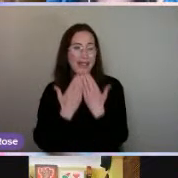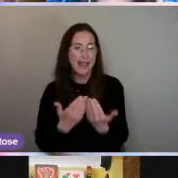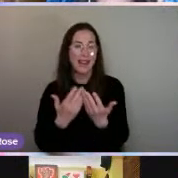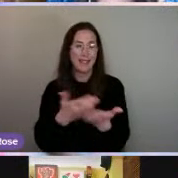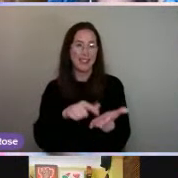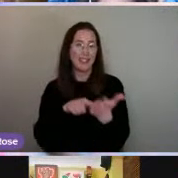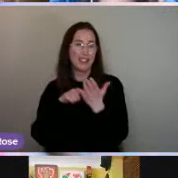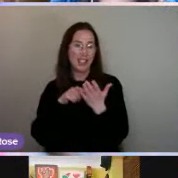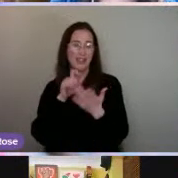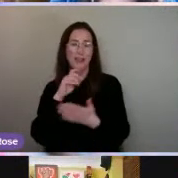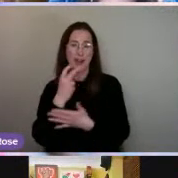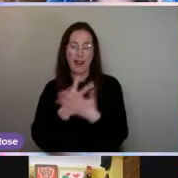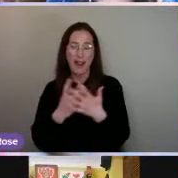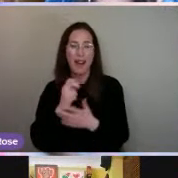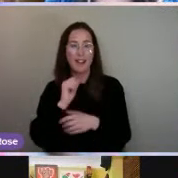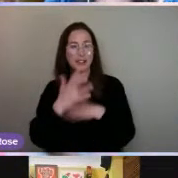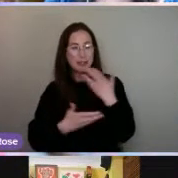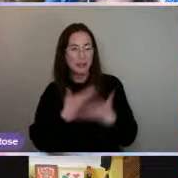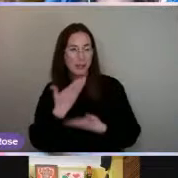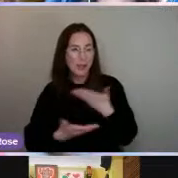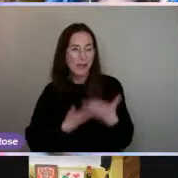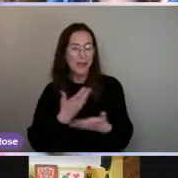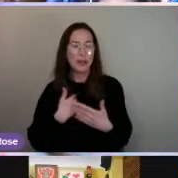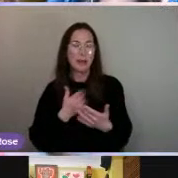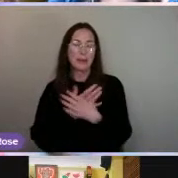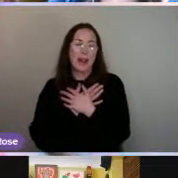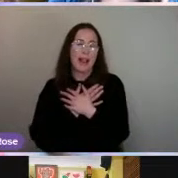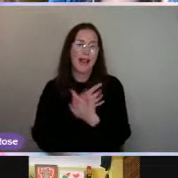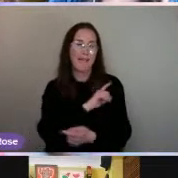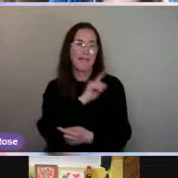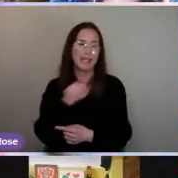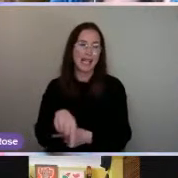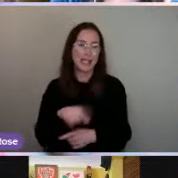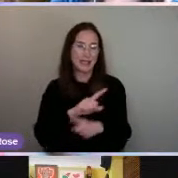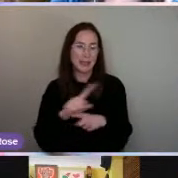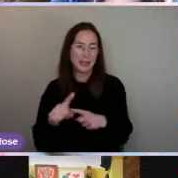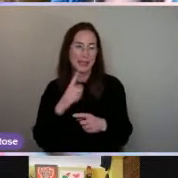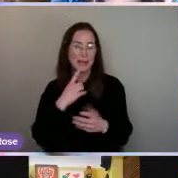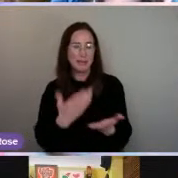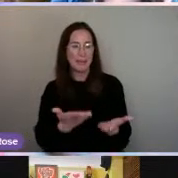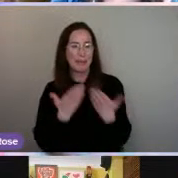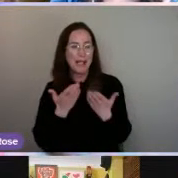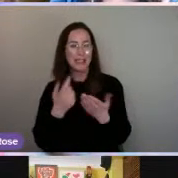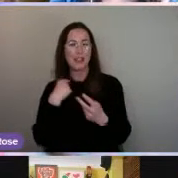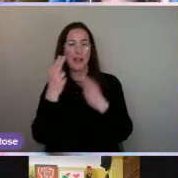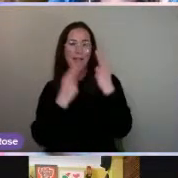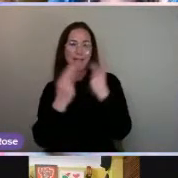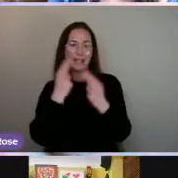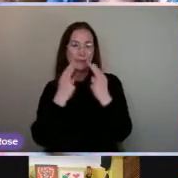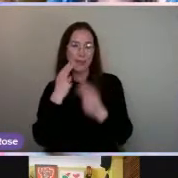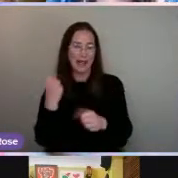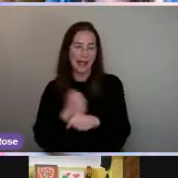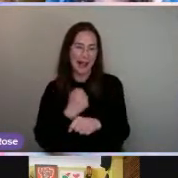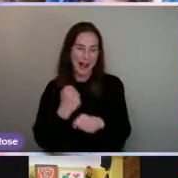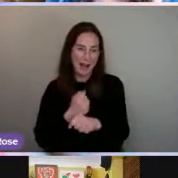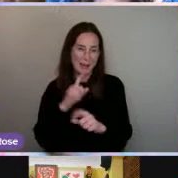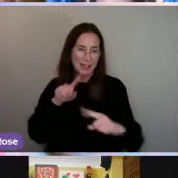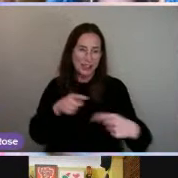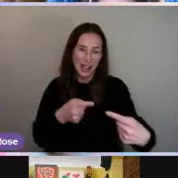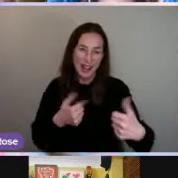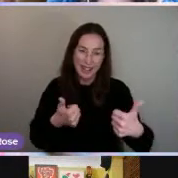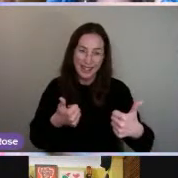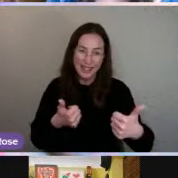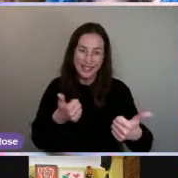artwork, for sharing your story. And we would love for you to come back next week and bring your face paint game. So the challenge is